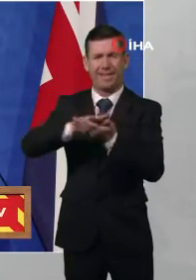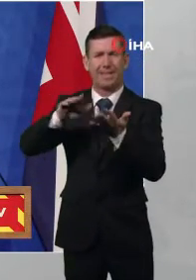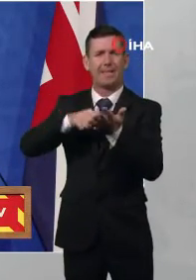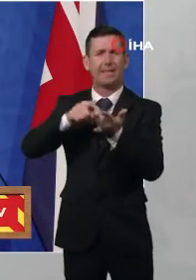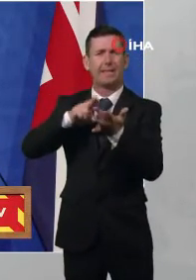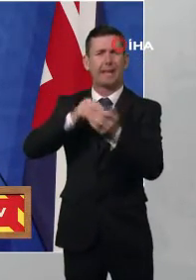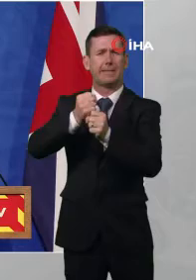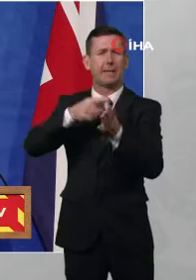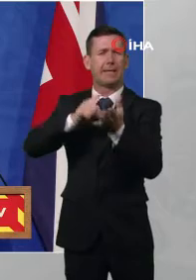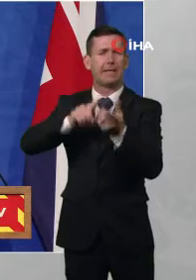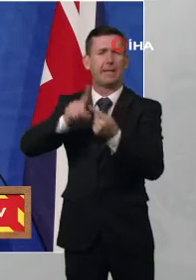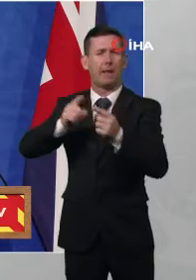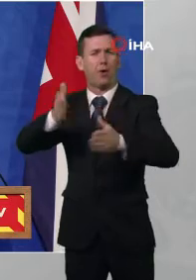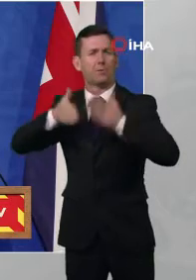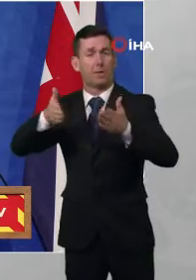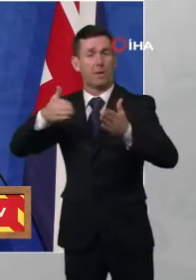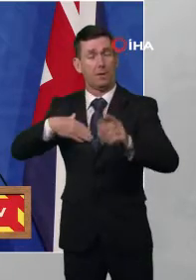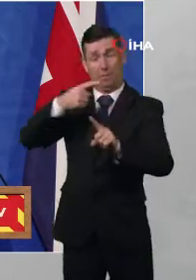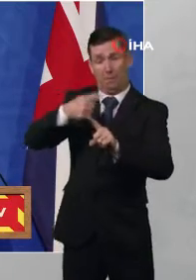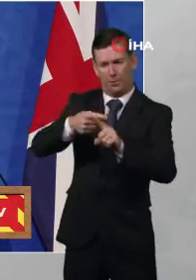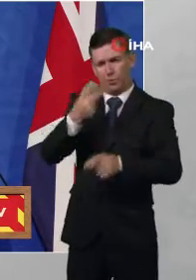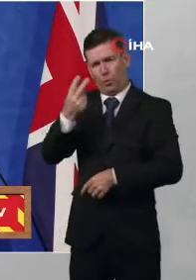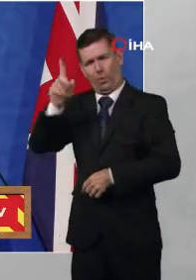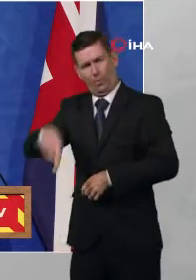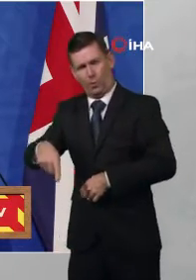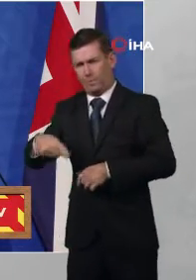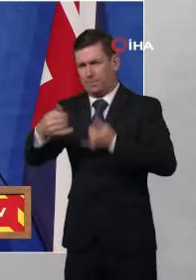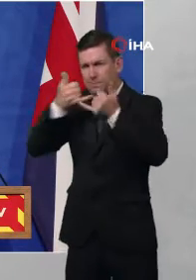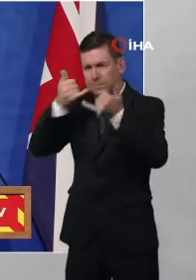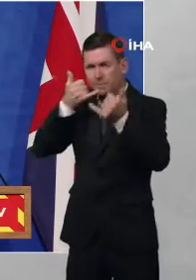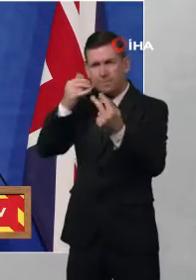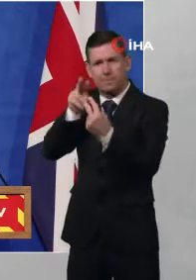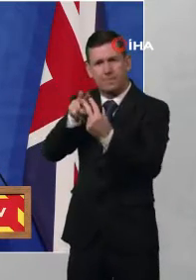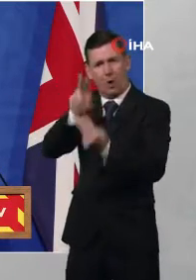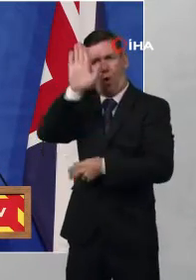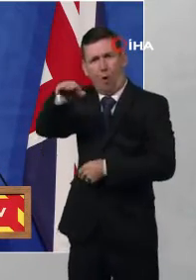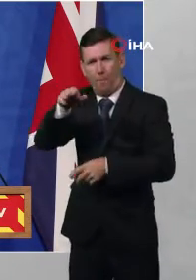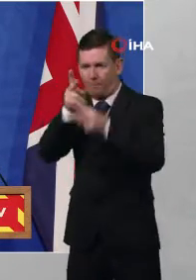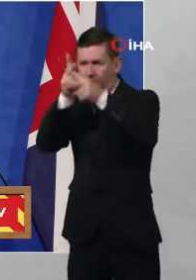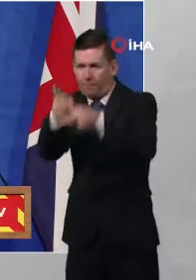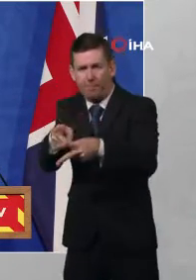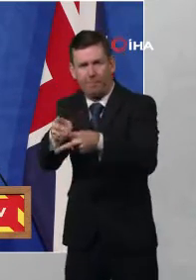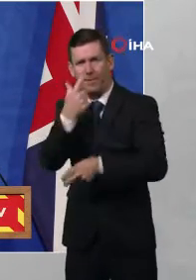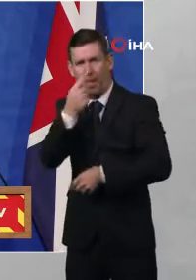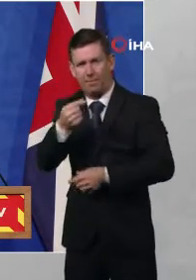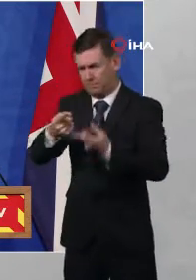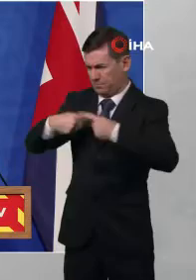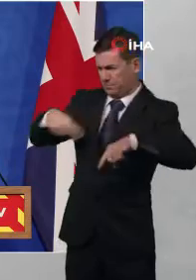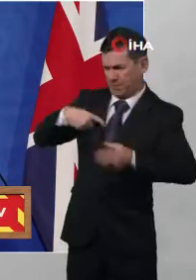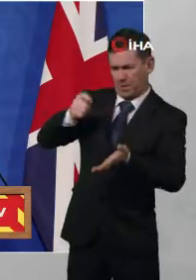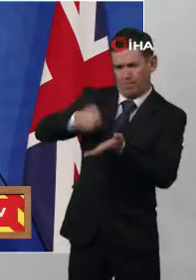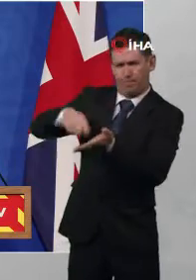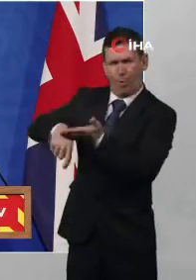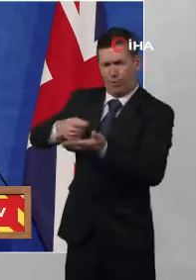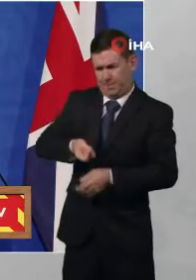be safely treated at home. We've bought more antivirals per person than anywhere else in Europe. Those are the tablets